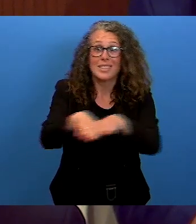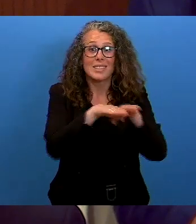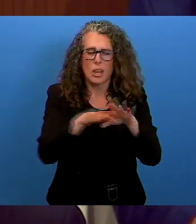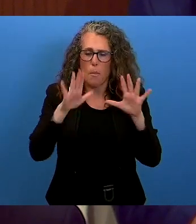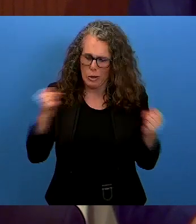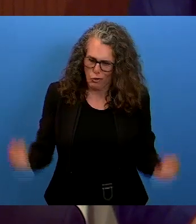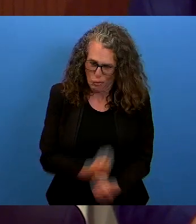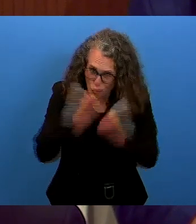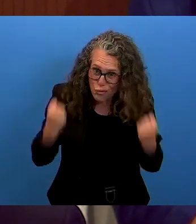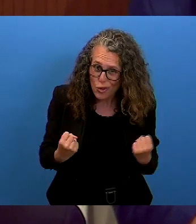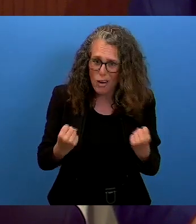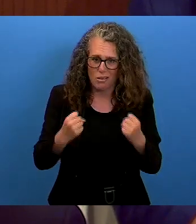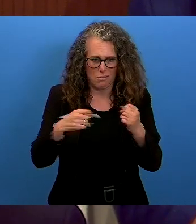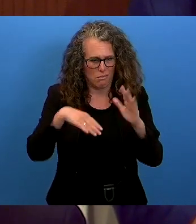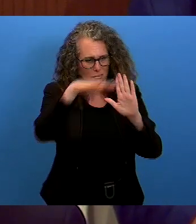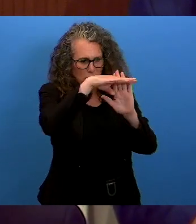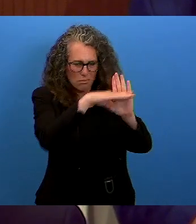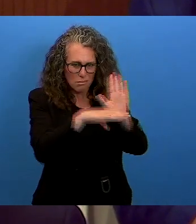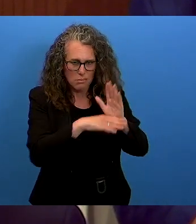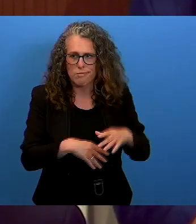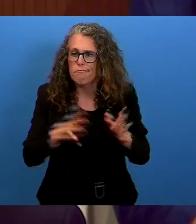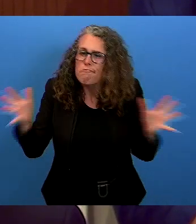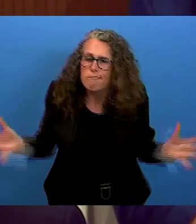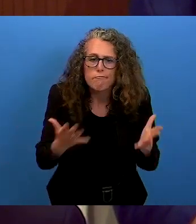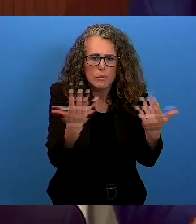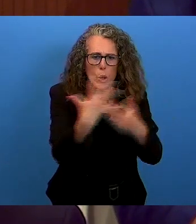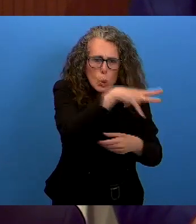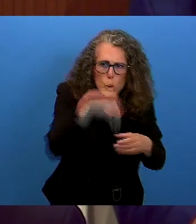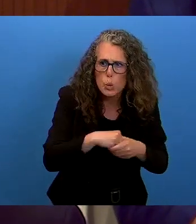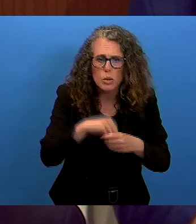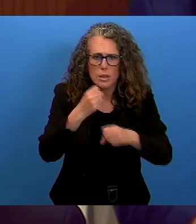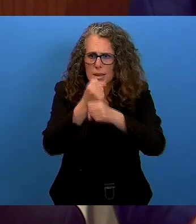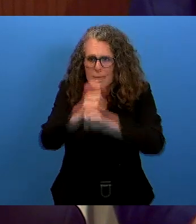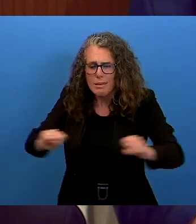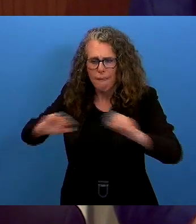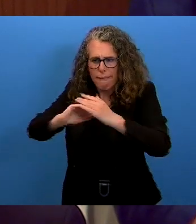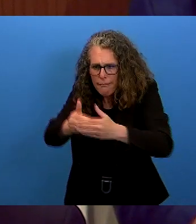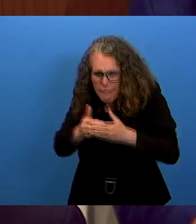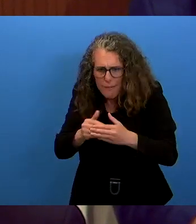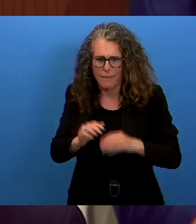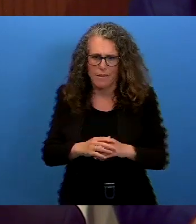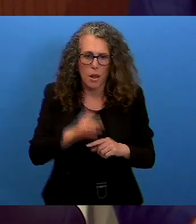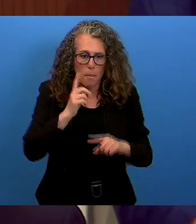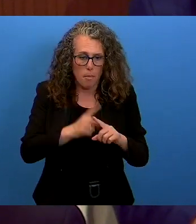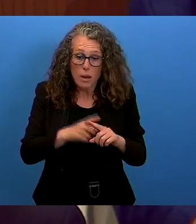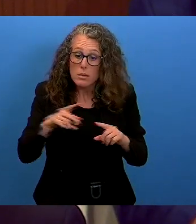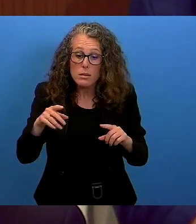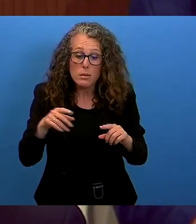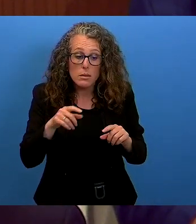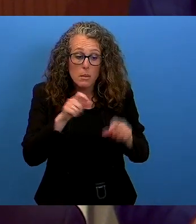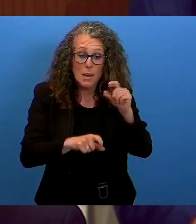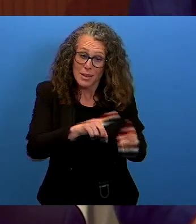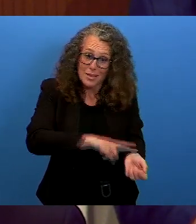participation, inclusion, safety, as well as free, prior, and informed consent for indigenous